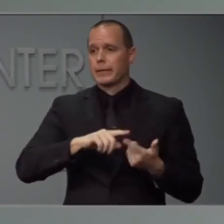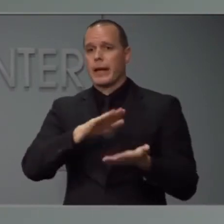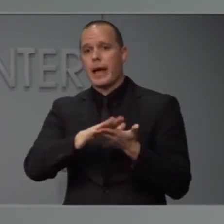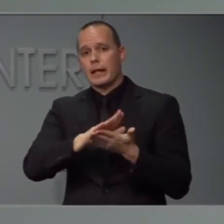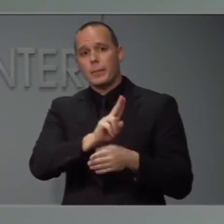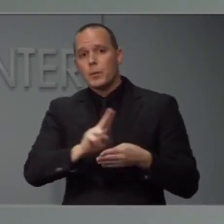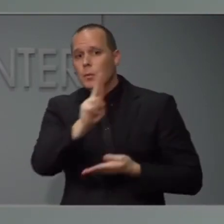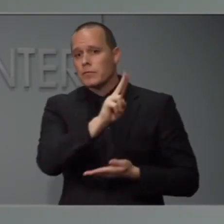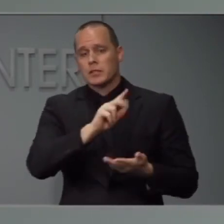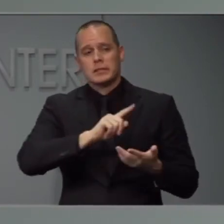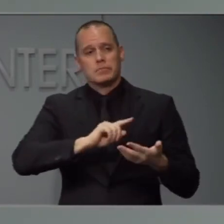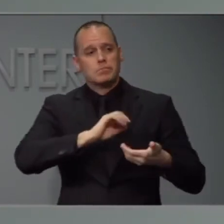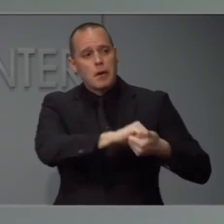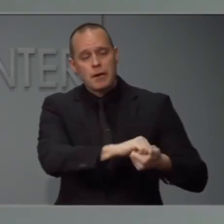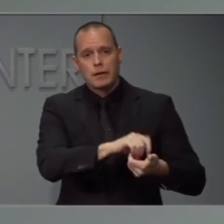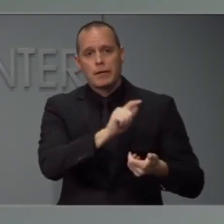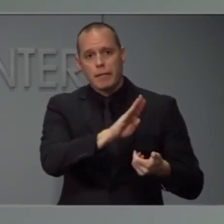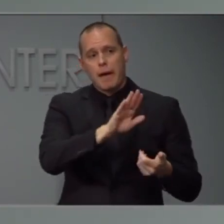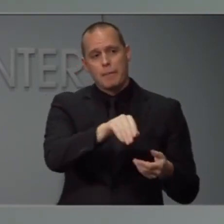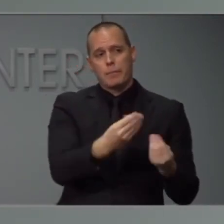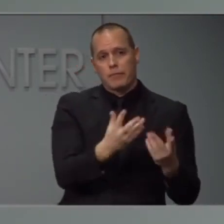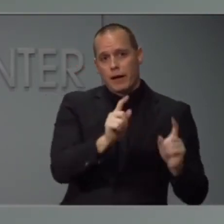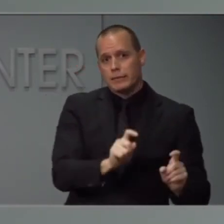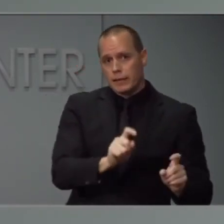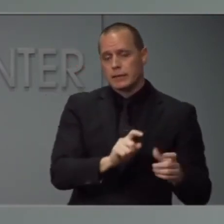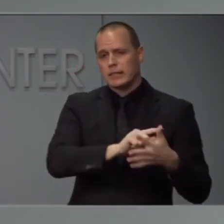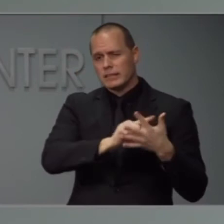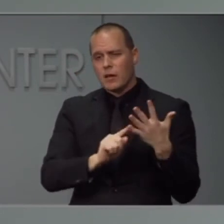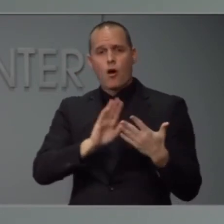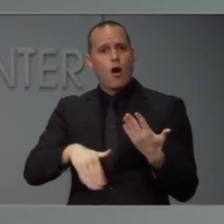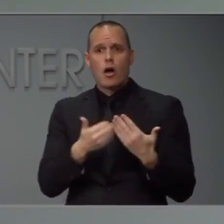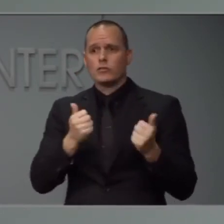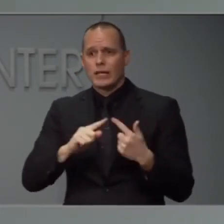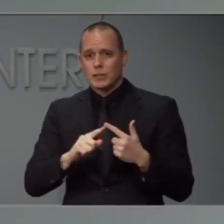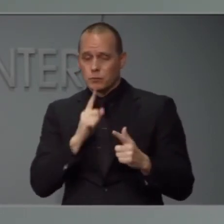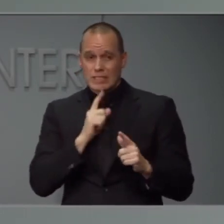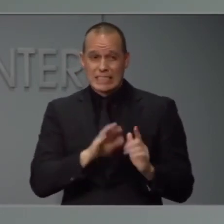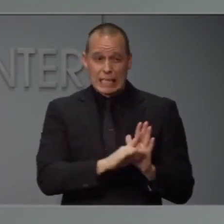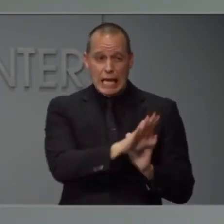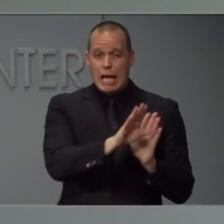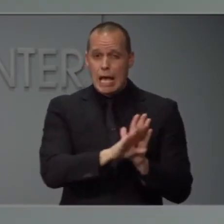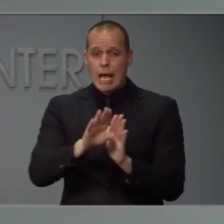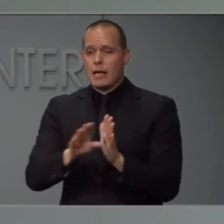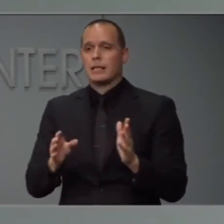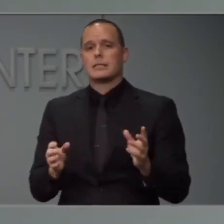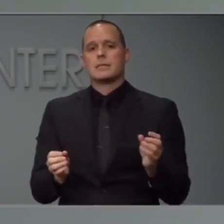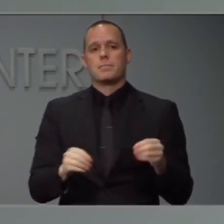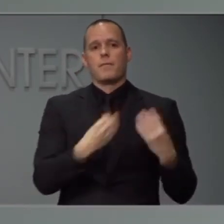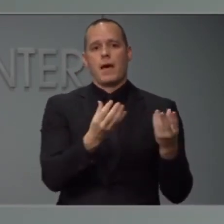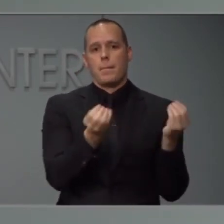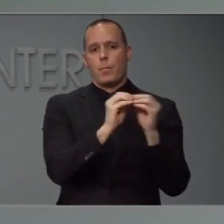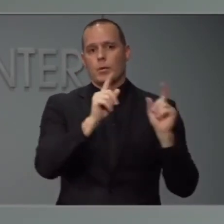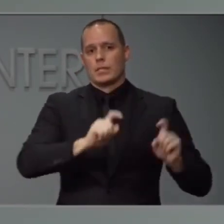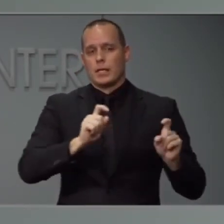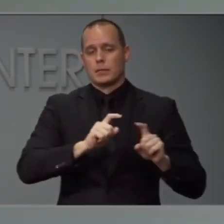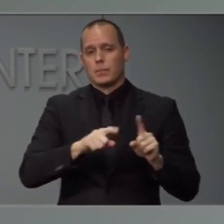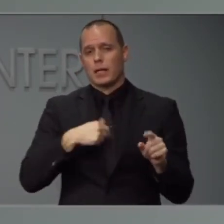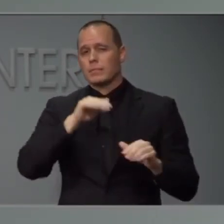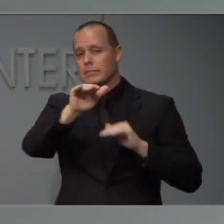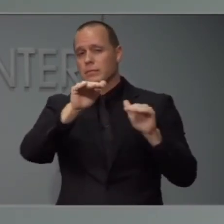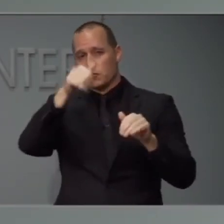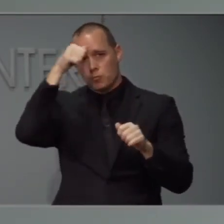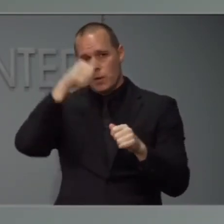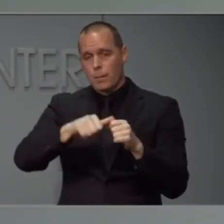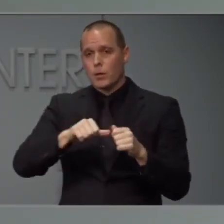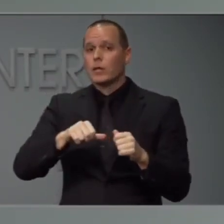university labs. I think everyone is trying hard to ramp up their capacity. I want to remind folks that there is there is a supply